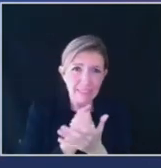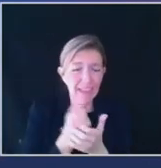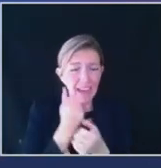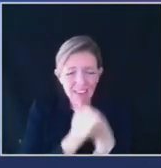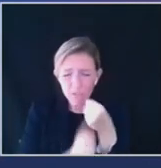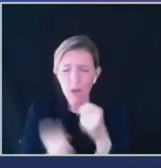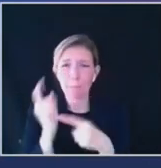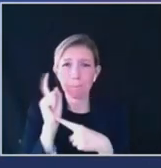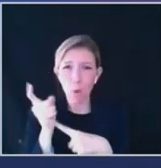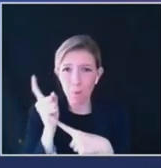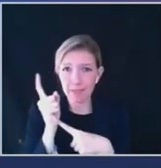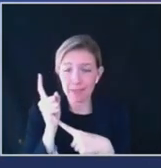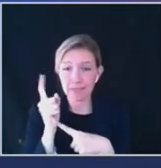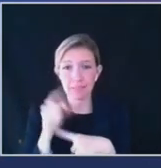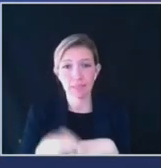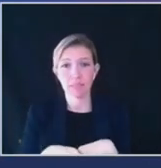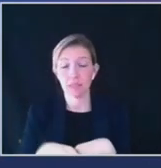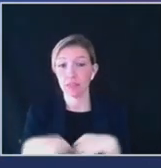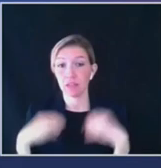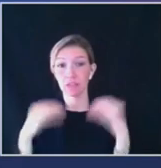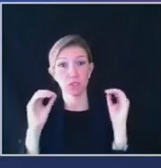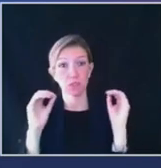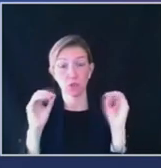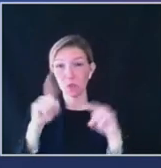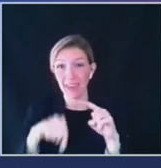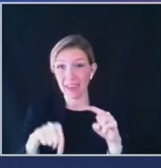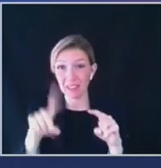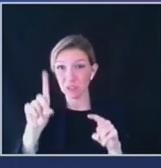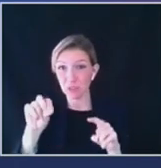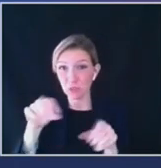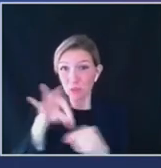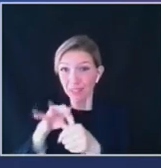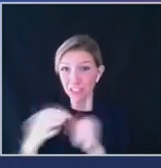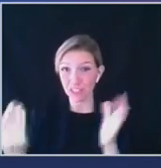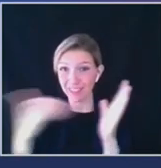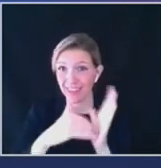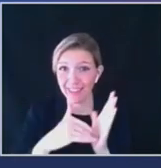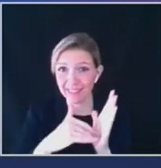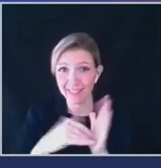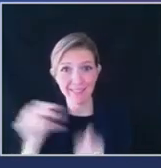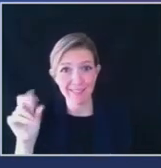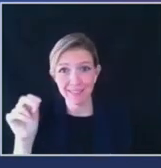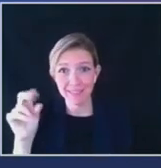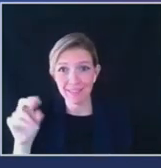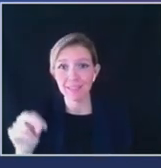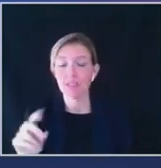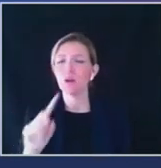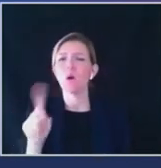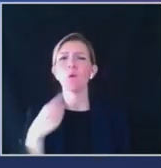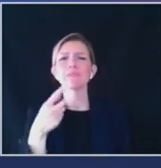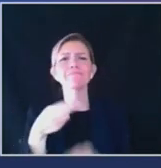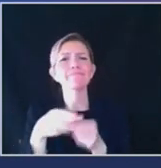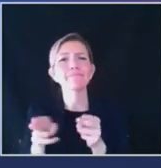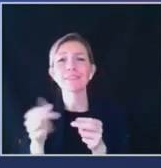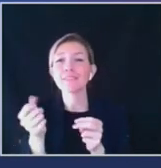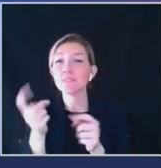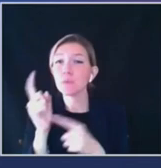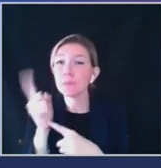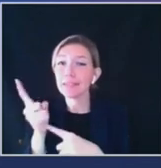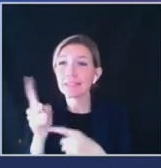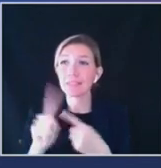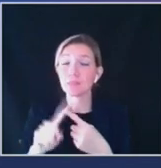are no do-overs. And it takes only a few minutes to make a phone call or to send a text.